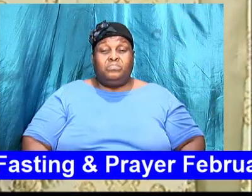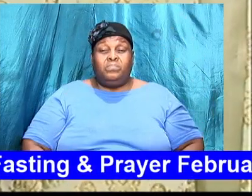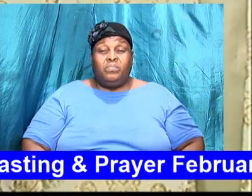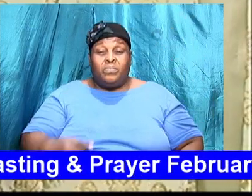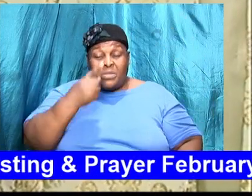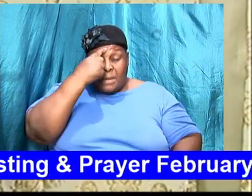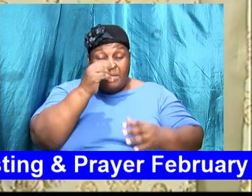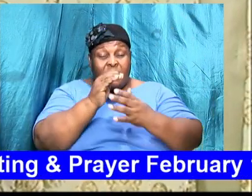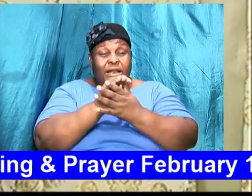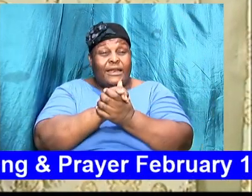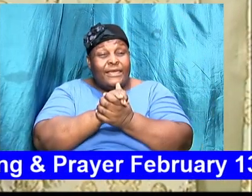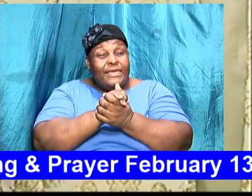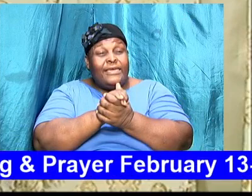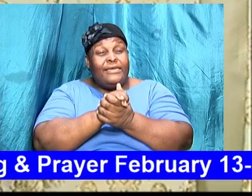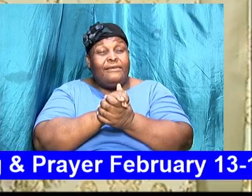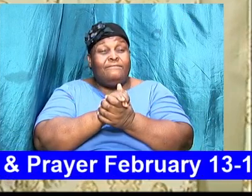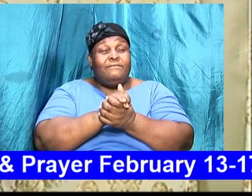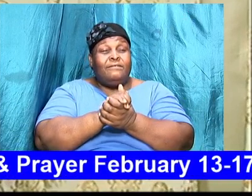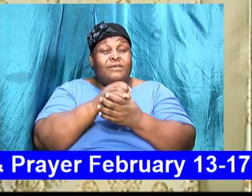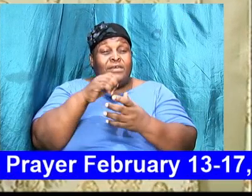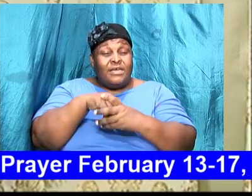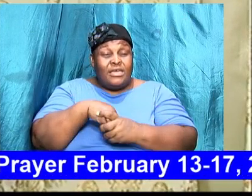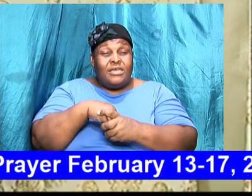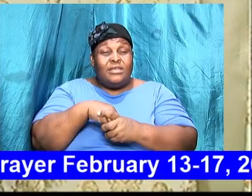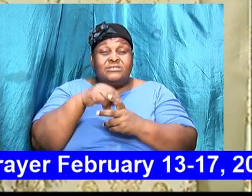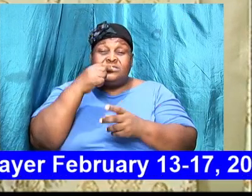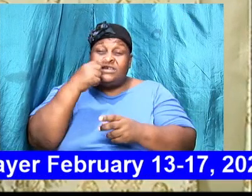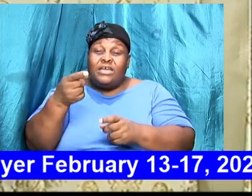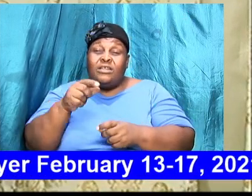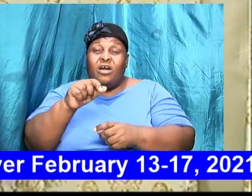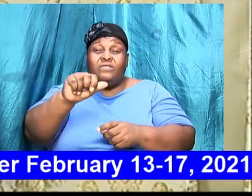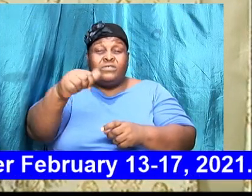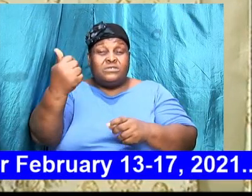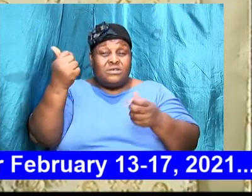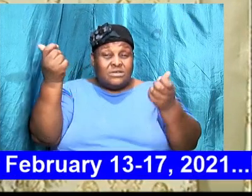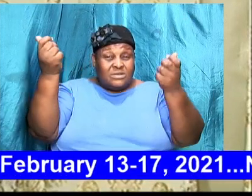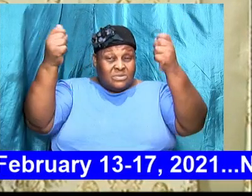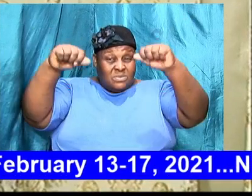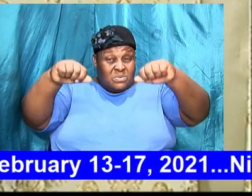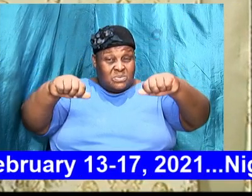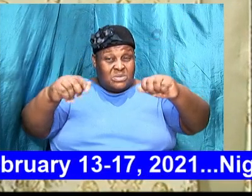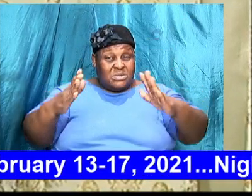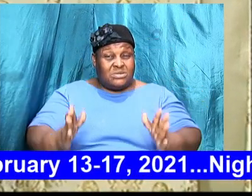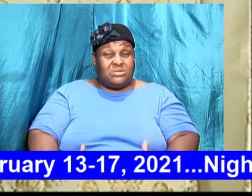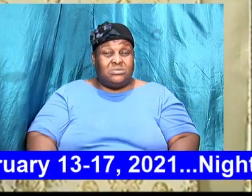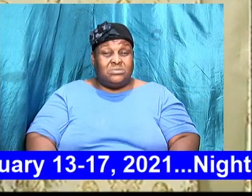report of the ten doubters. The people lost heart and rebelled.